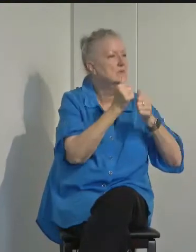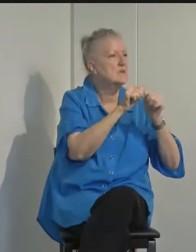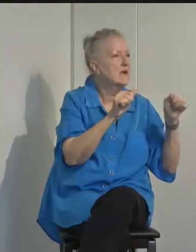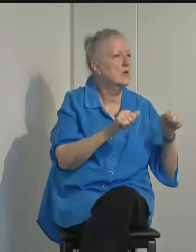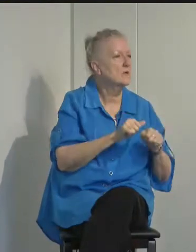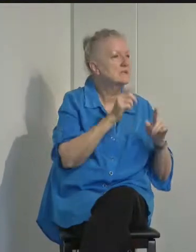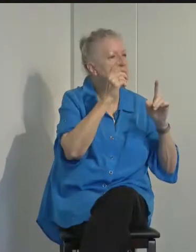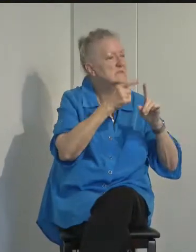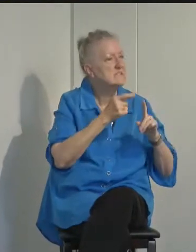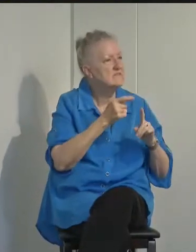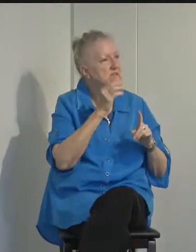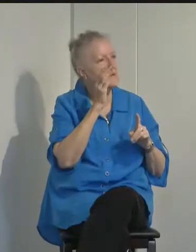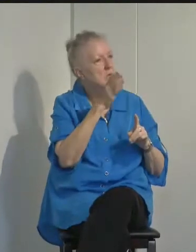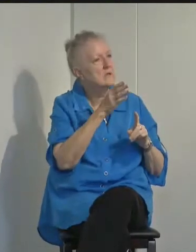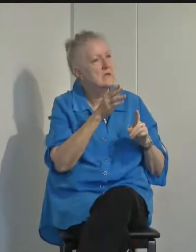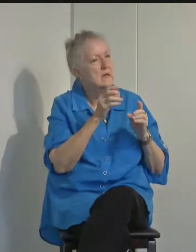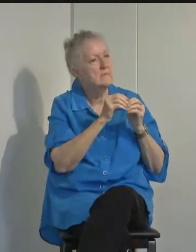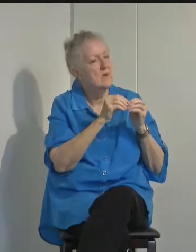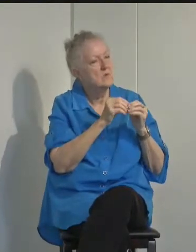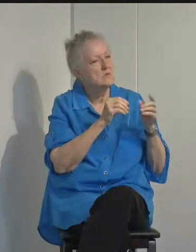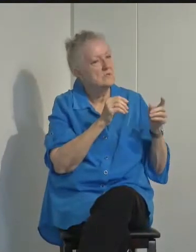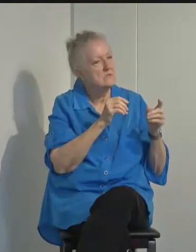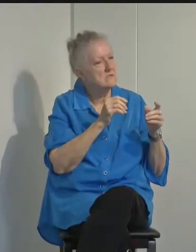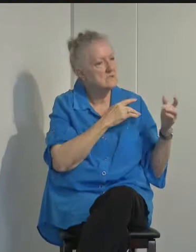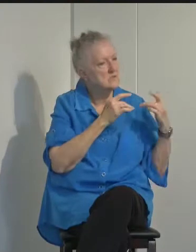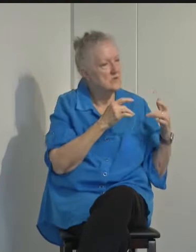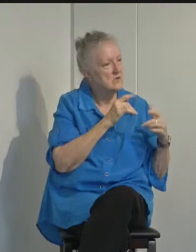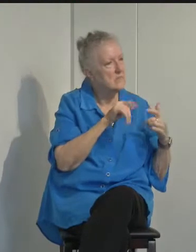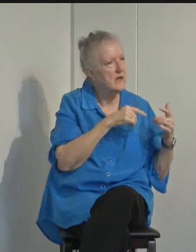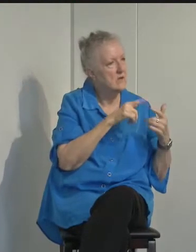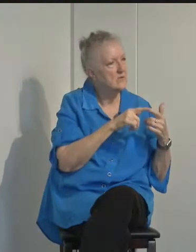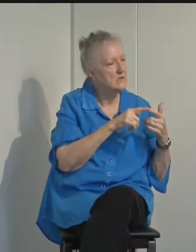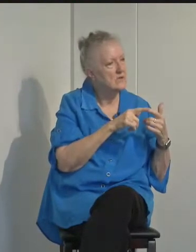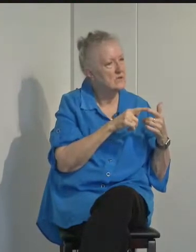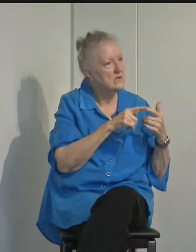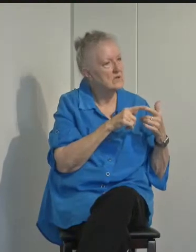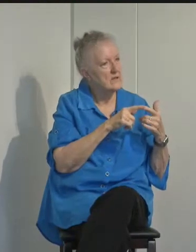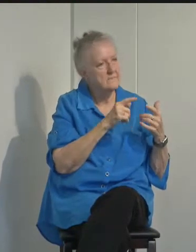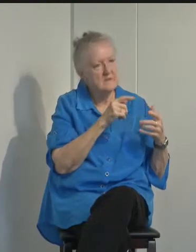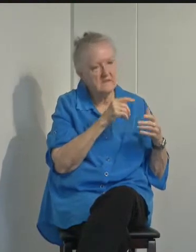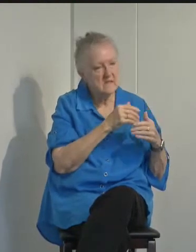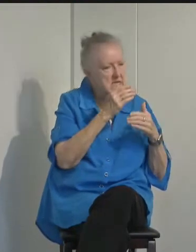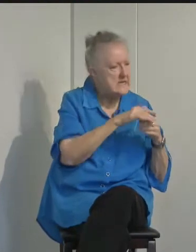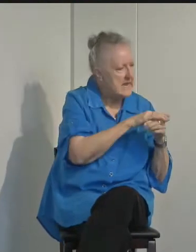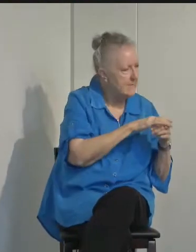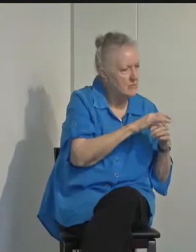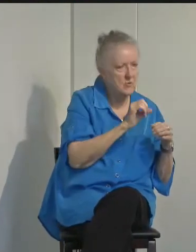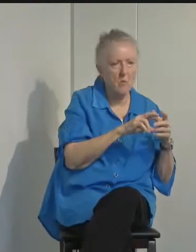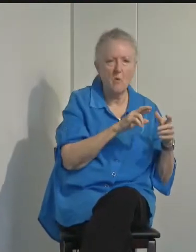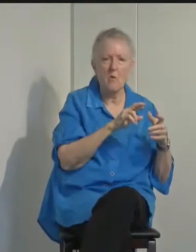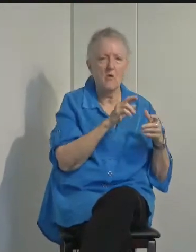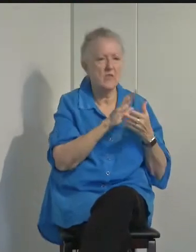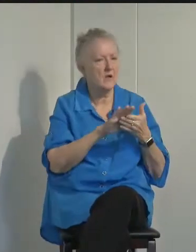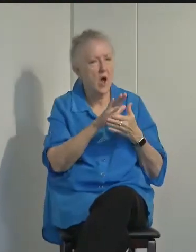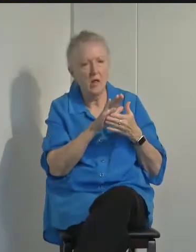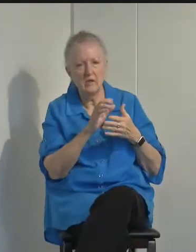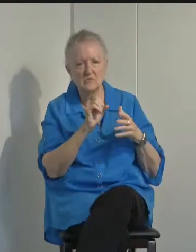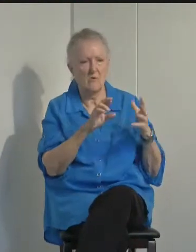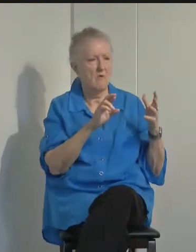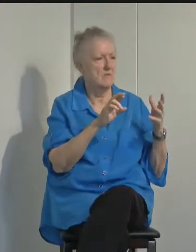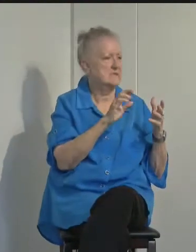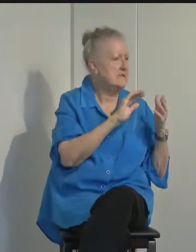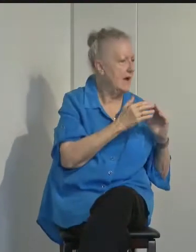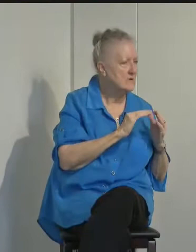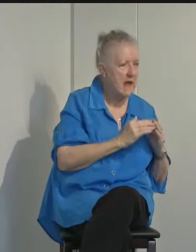specifically are you most concerned about as far as geographic? Is it the neighborhoods, or is it the college scene, or is it